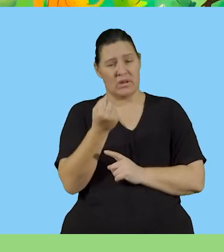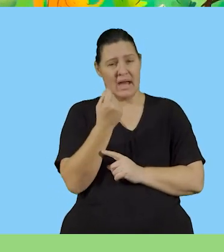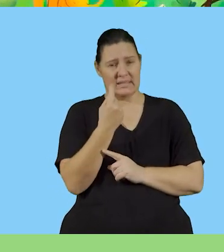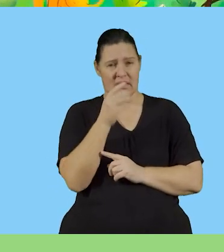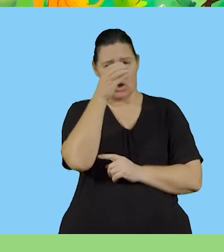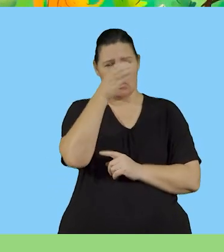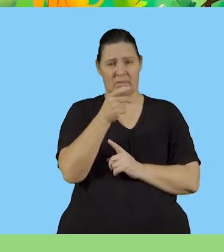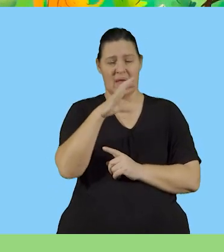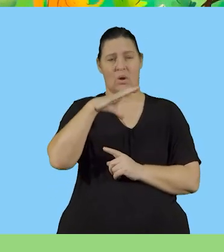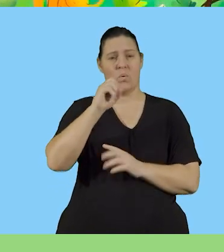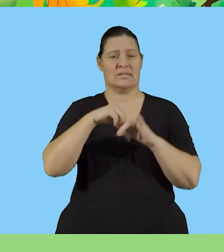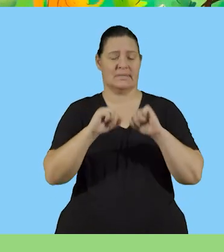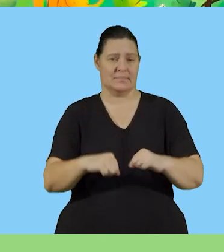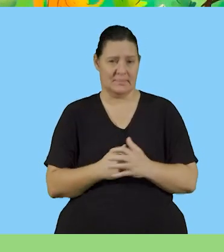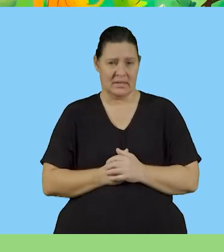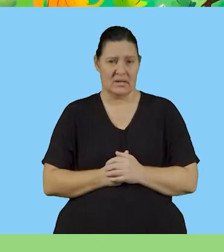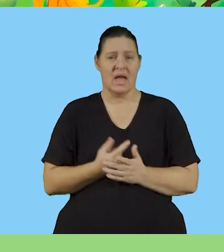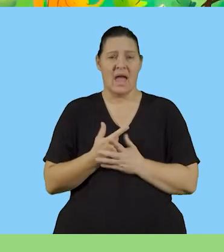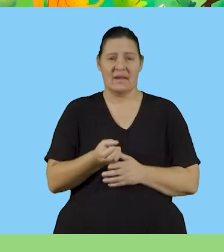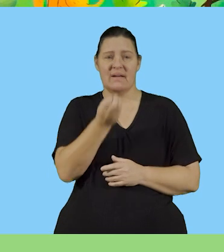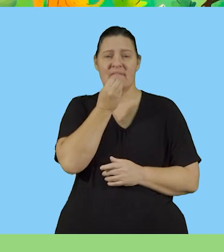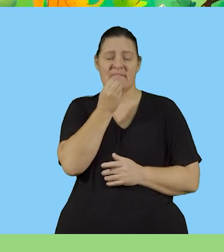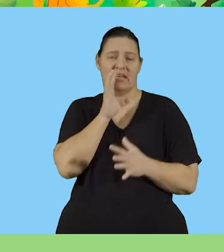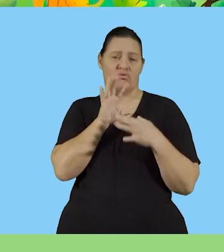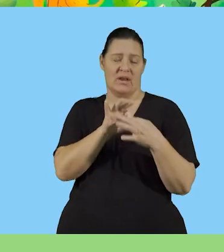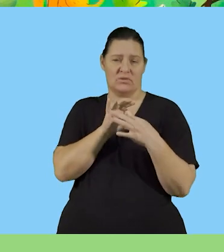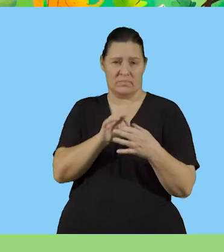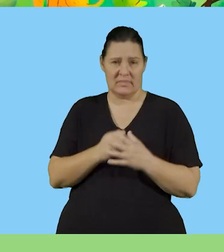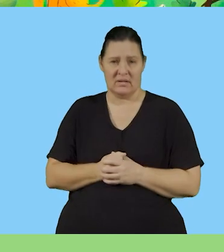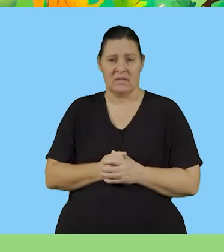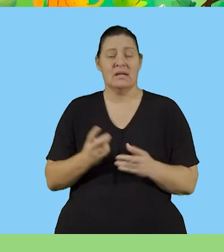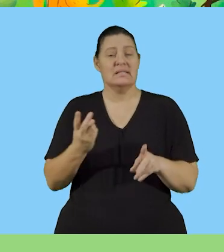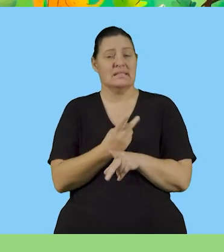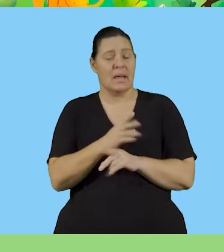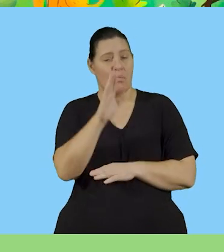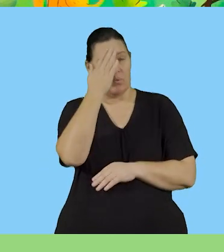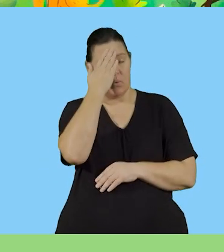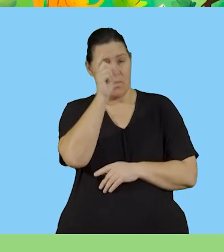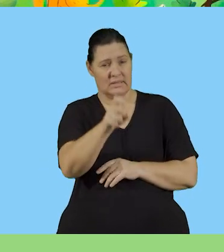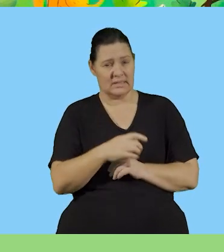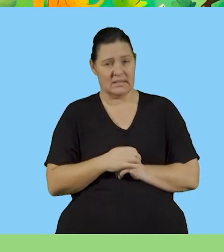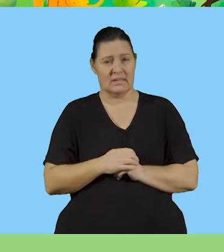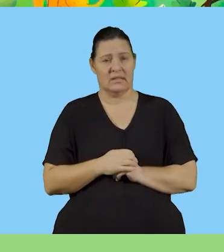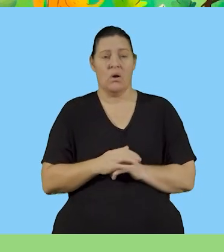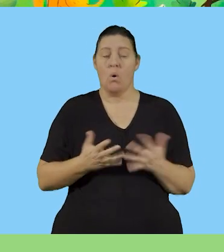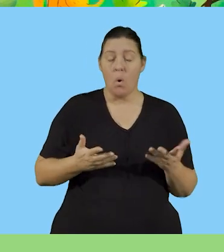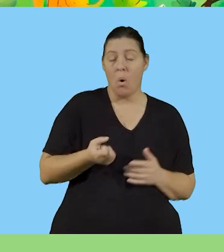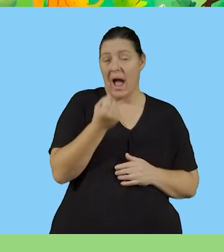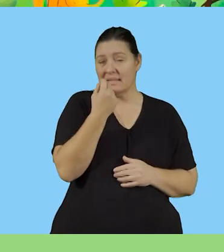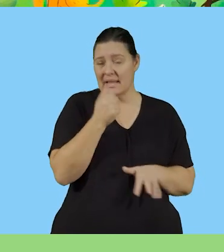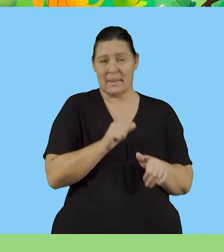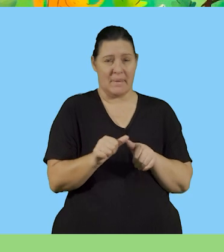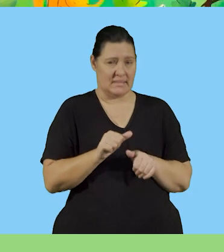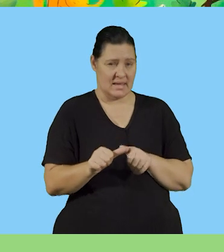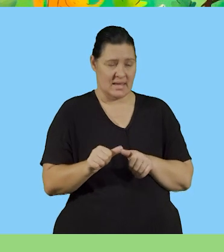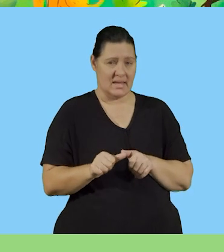you should understand the concept of ecosystem and feeding relationships. You should also know or have